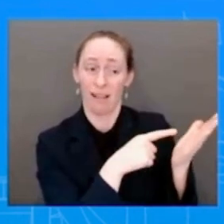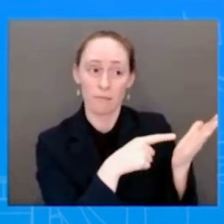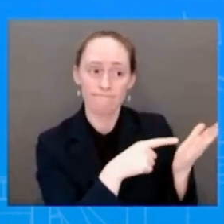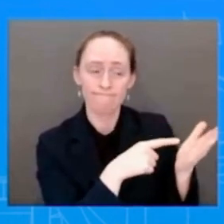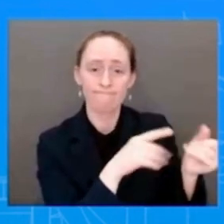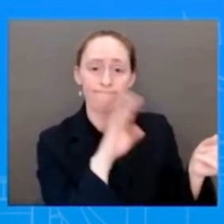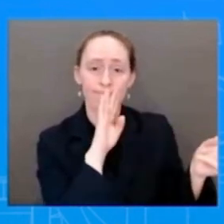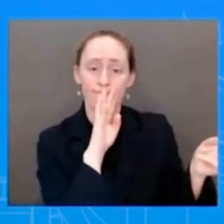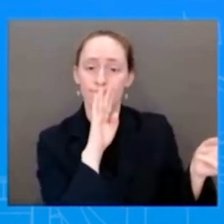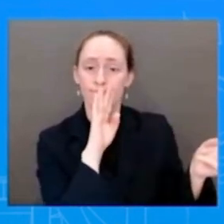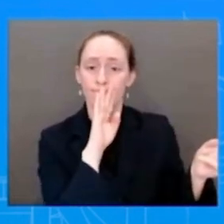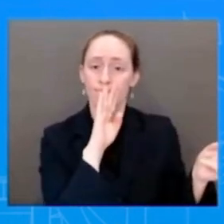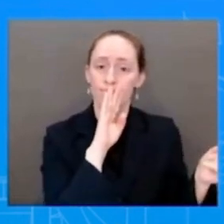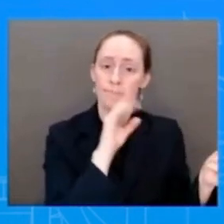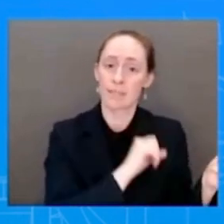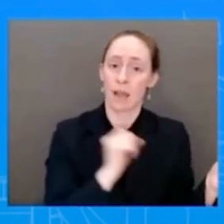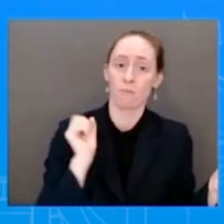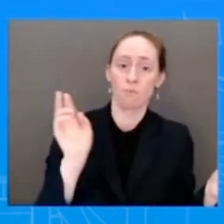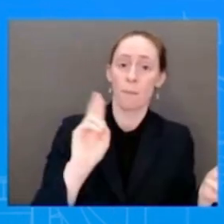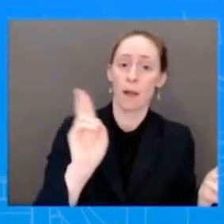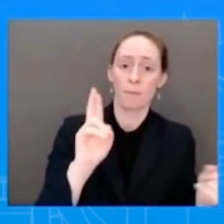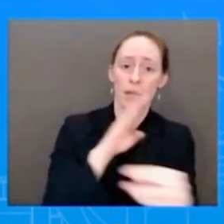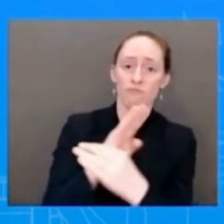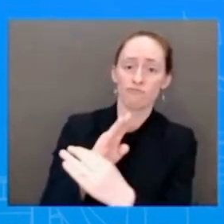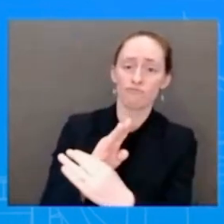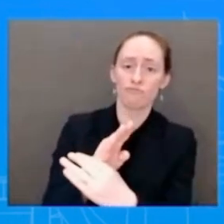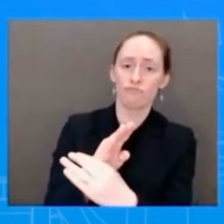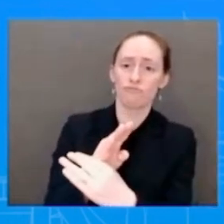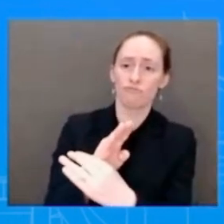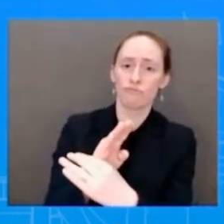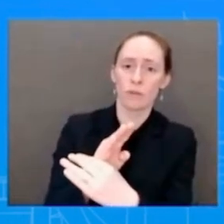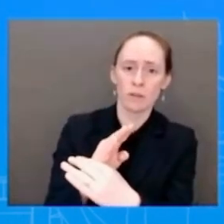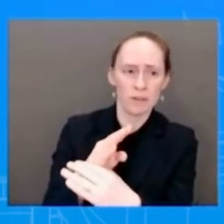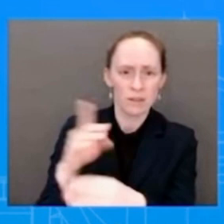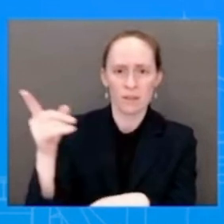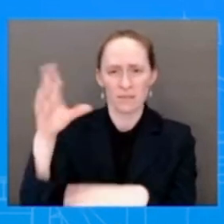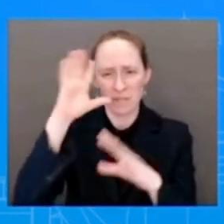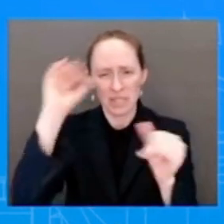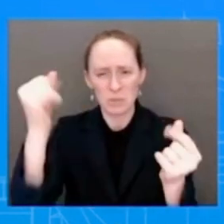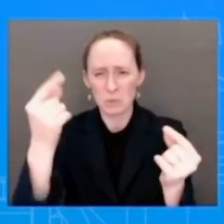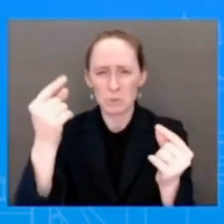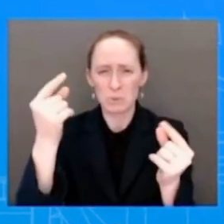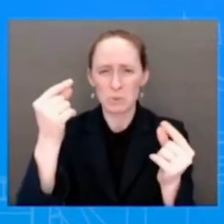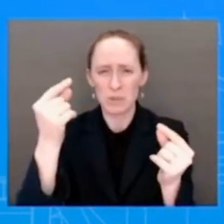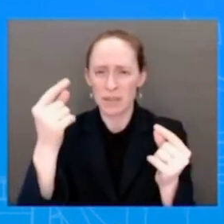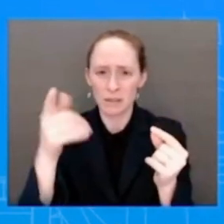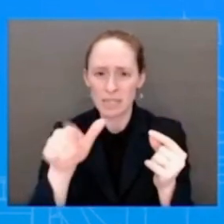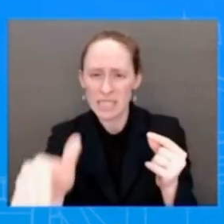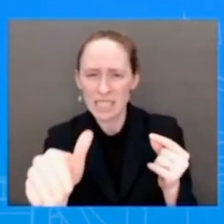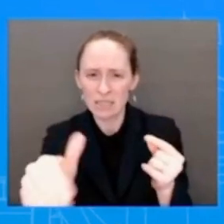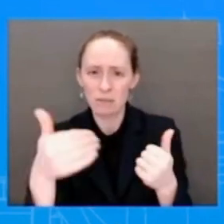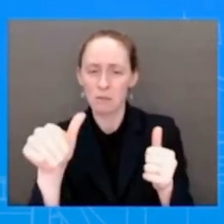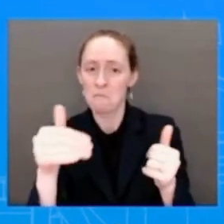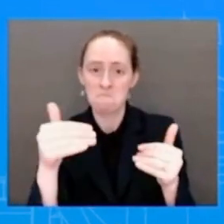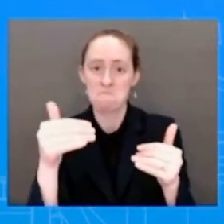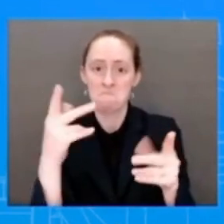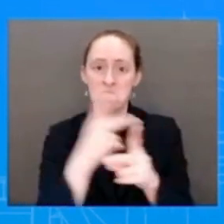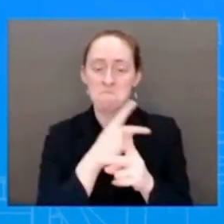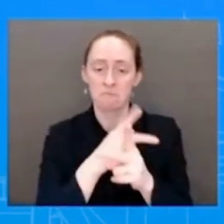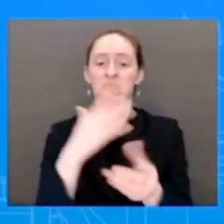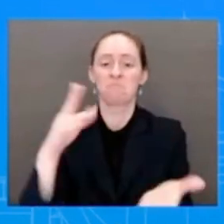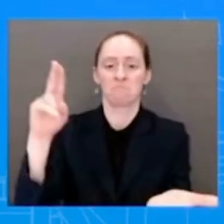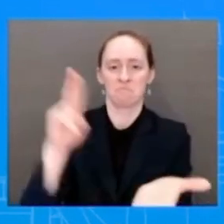worked with members of the Congressional Black Caucus to take sweeping executive action to set the gold standard for